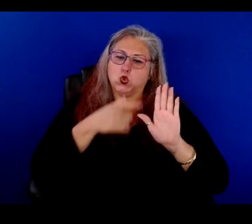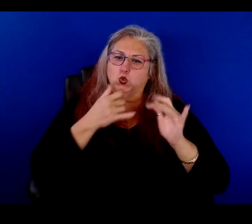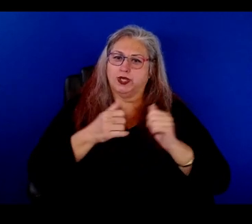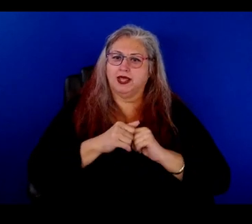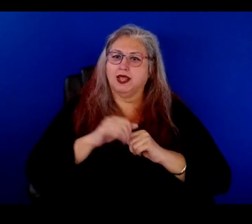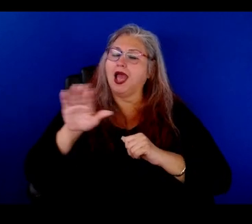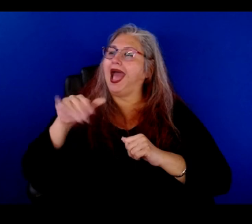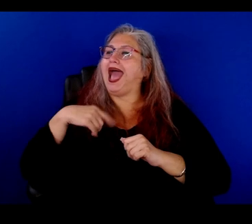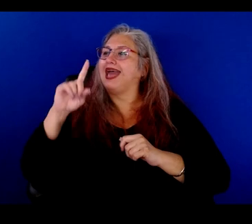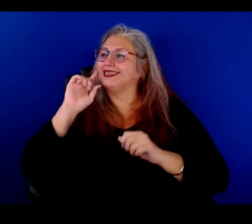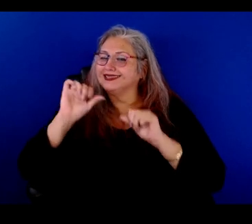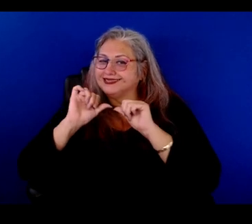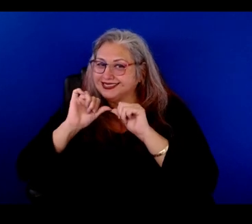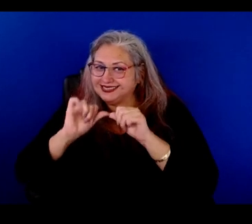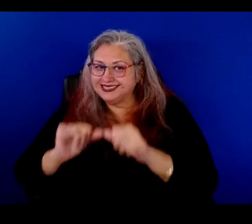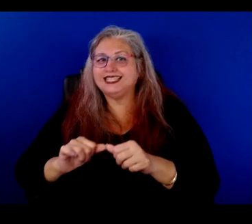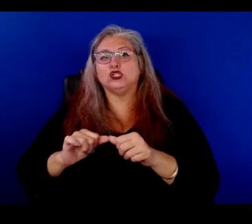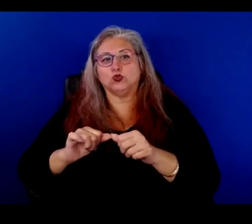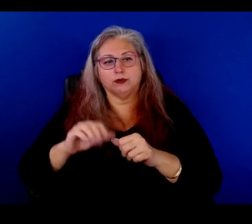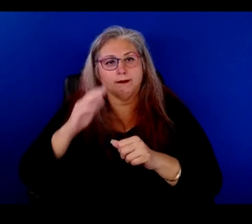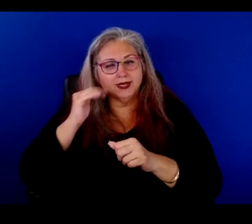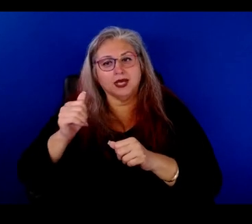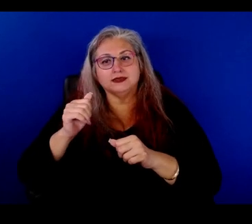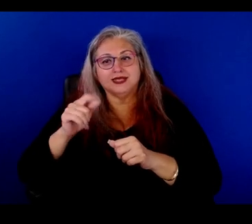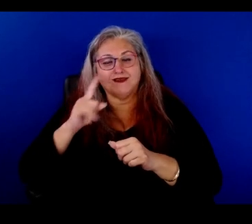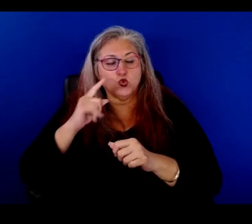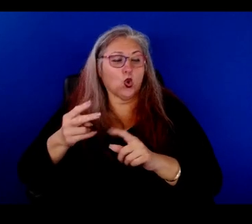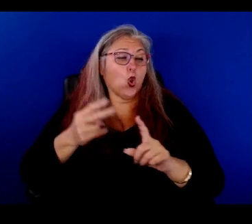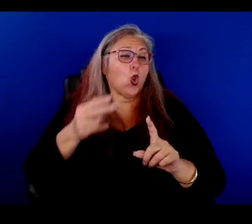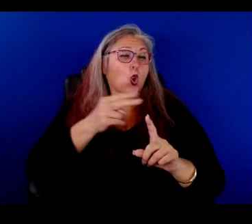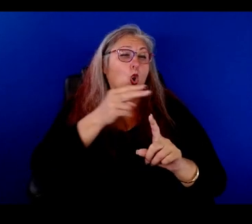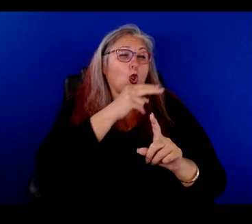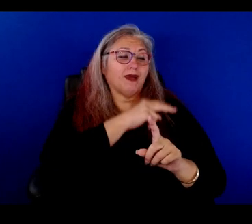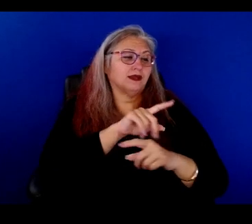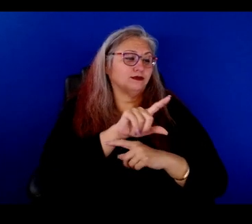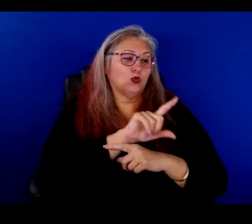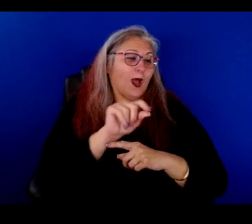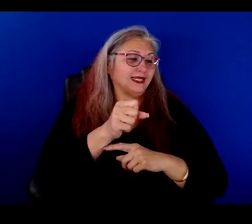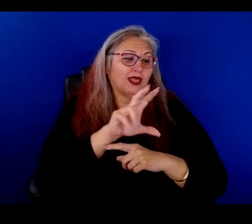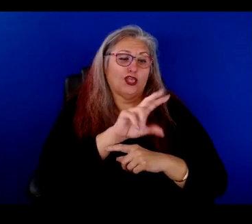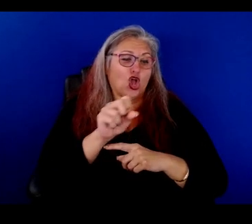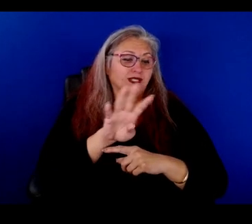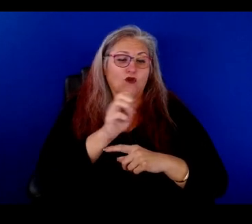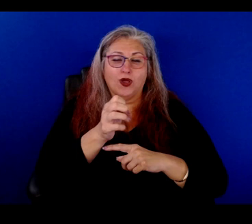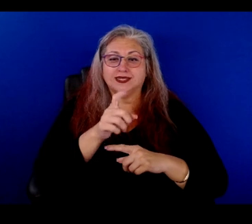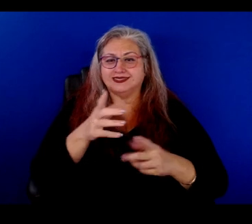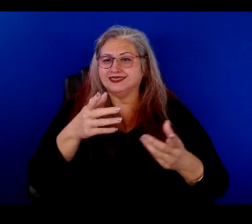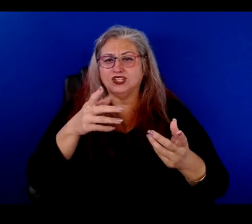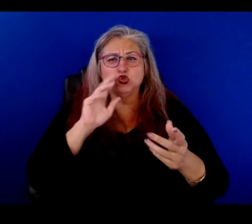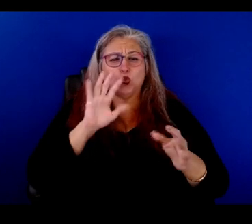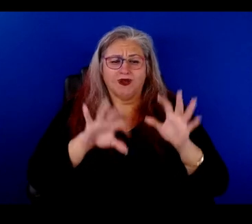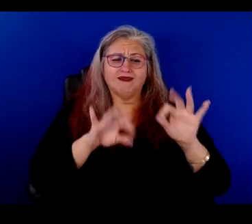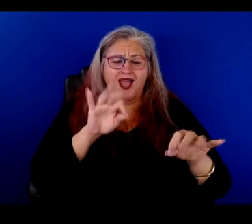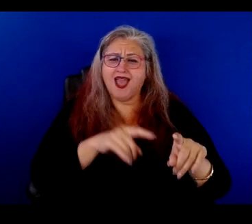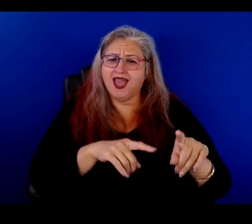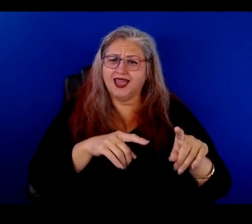well, I think it, it continued, it continued on because you go back, like, you know, the twenties and thirties and forties, you all, you find that,